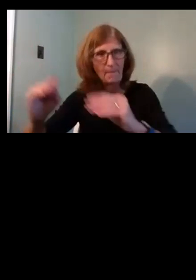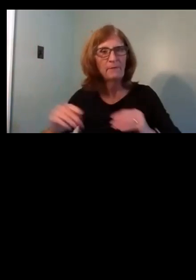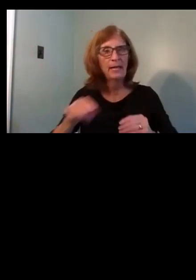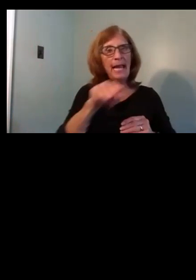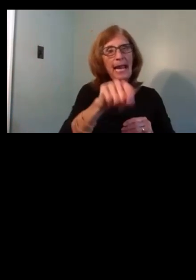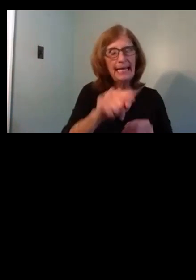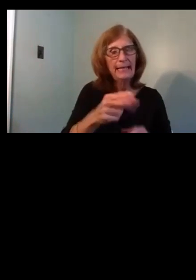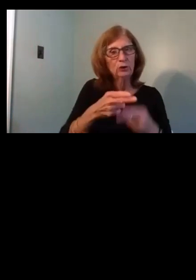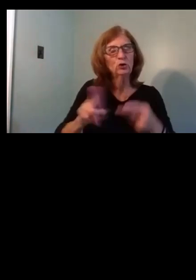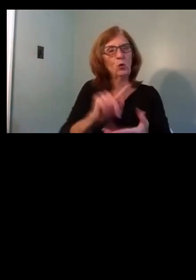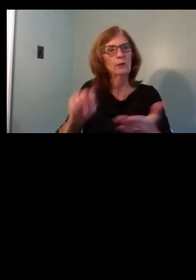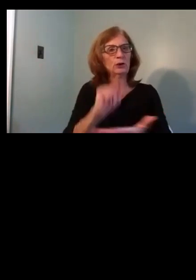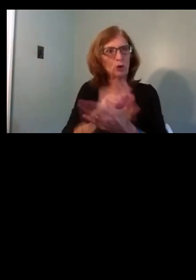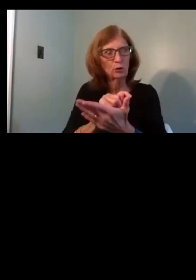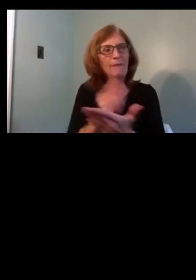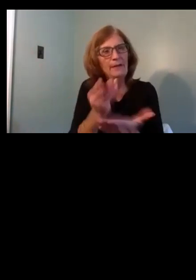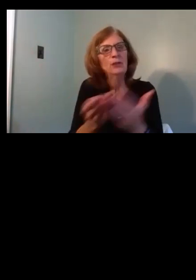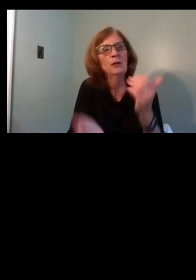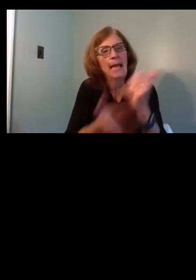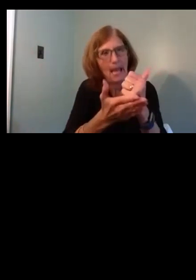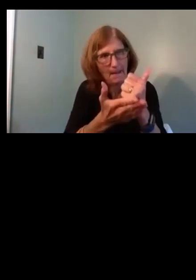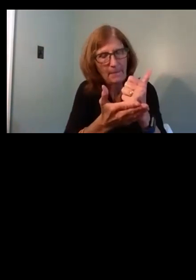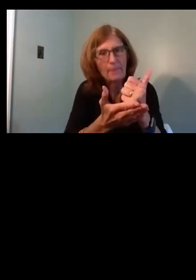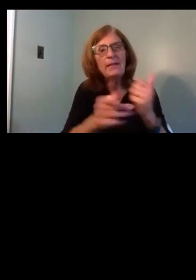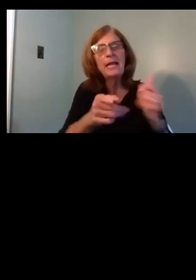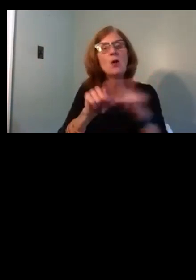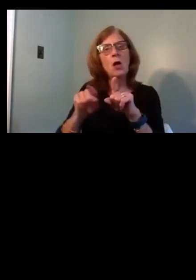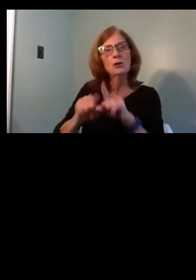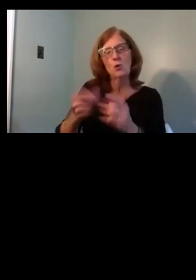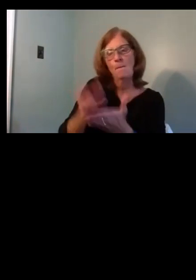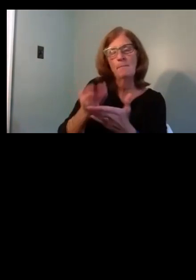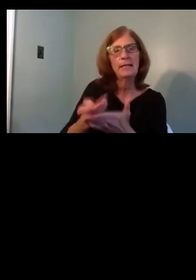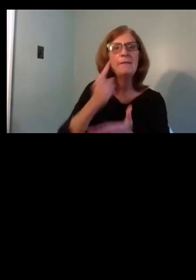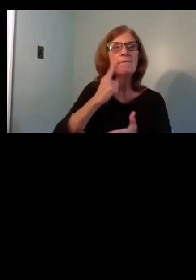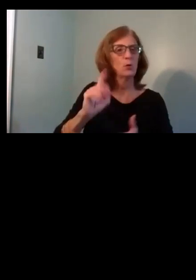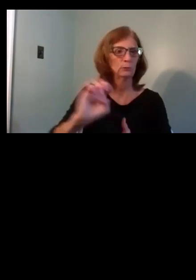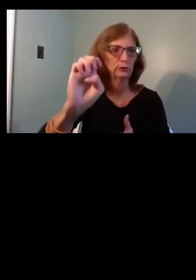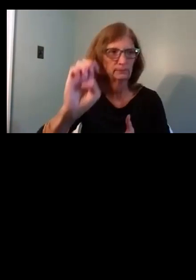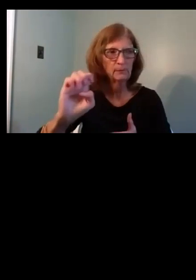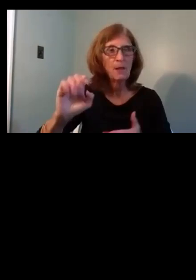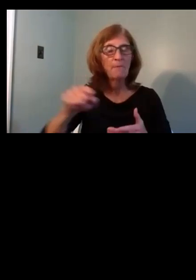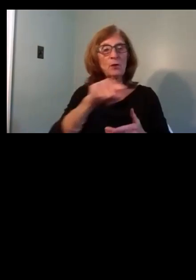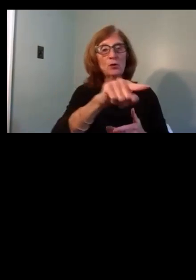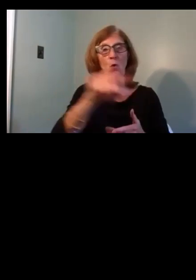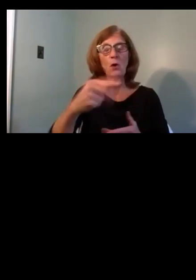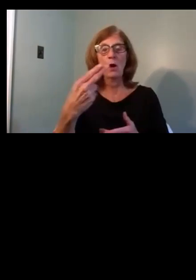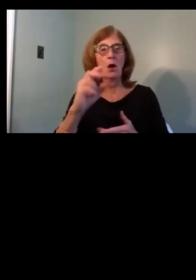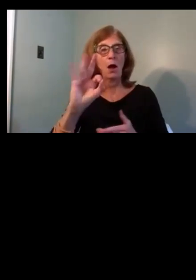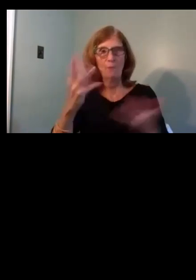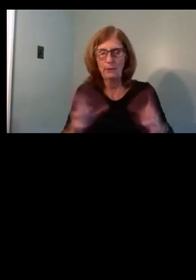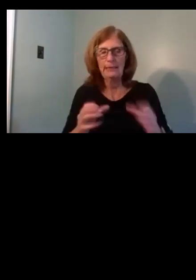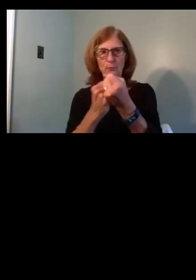renters, and then responding to large-scale emergencies. So, that's the ranking of current, uh, Hoff programming.